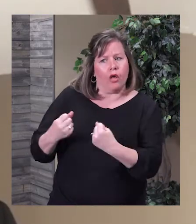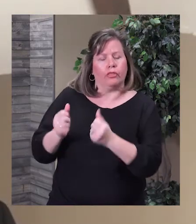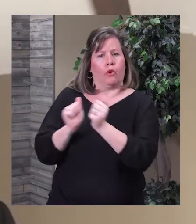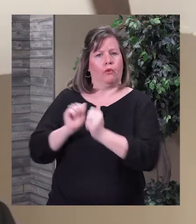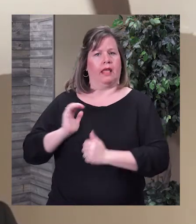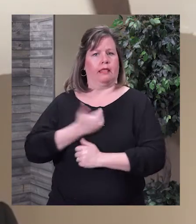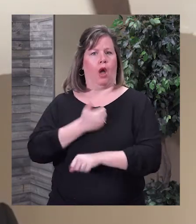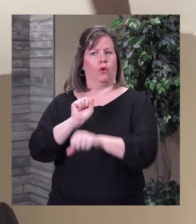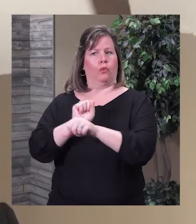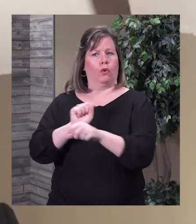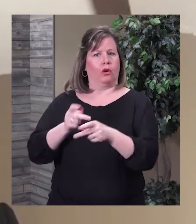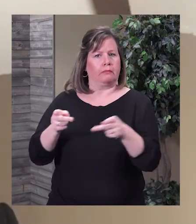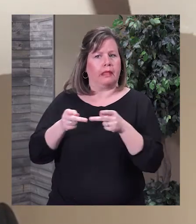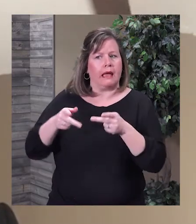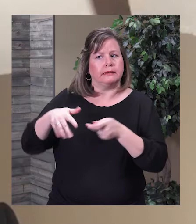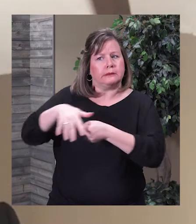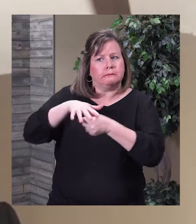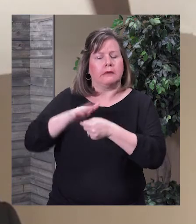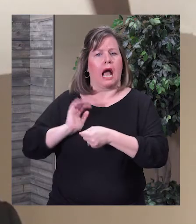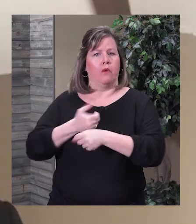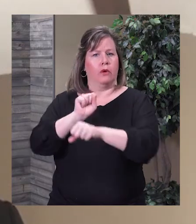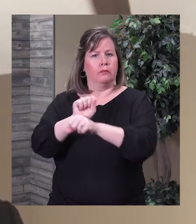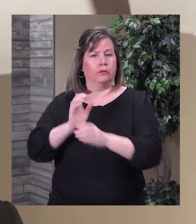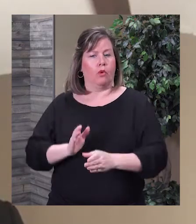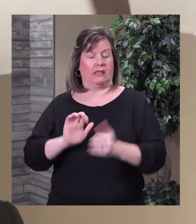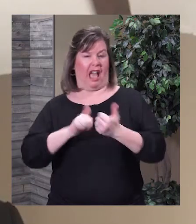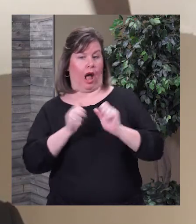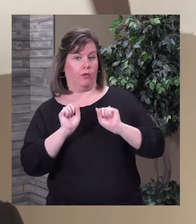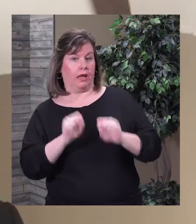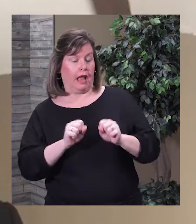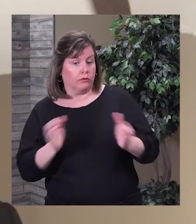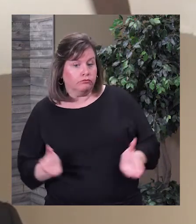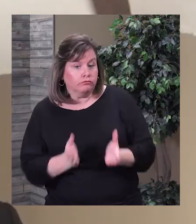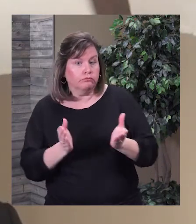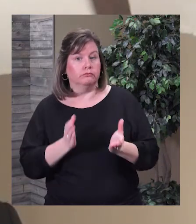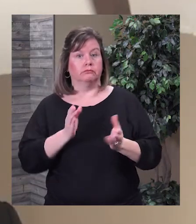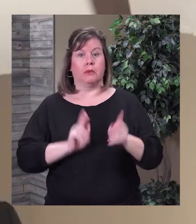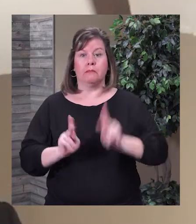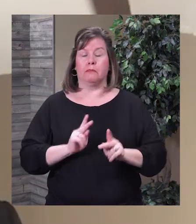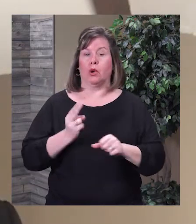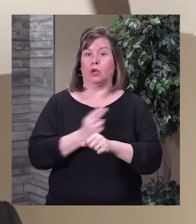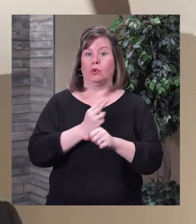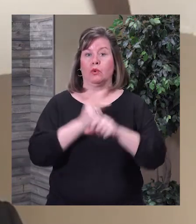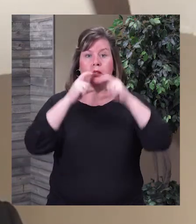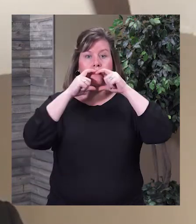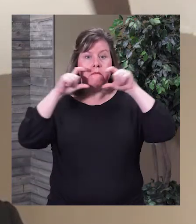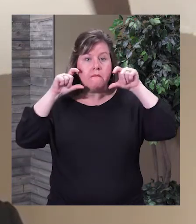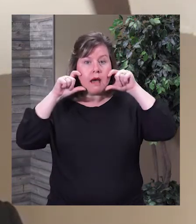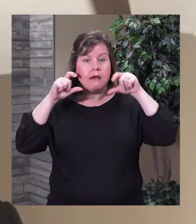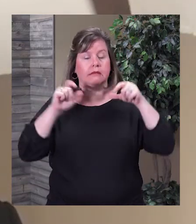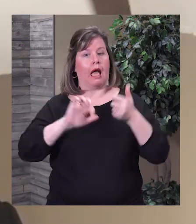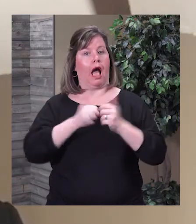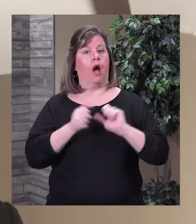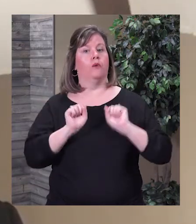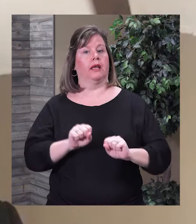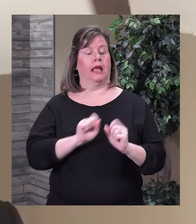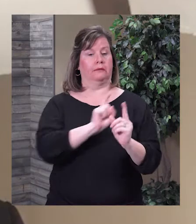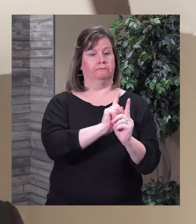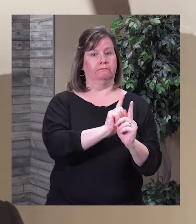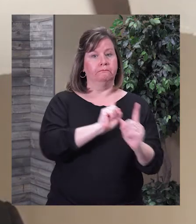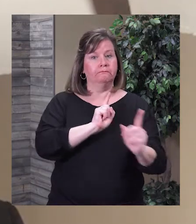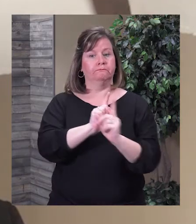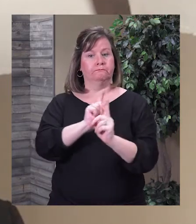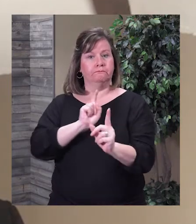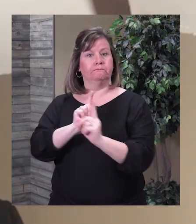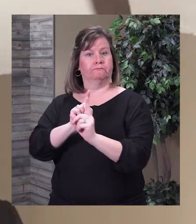How can I encourage the use of masks and other protective equipment in my workplace? How can I space my employees and my